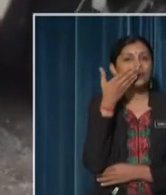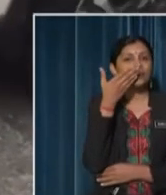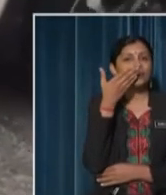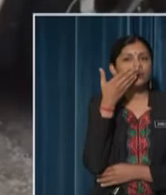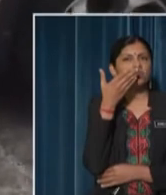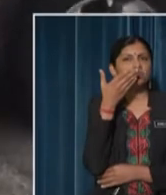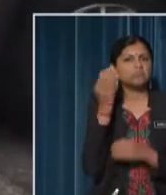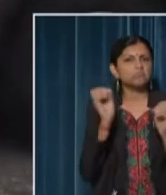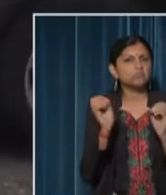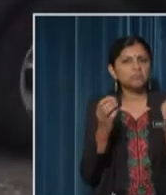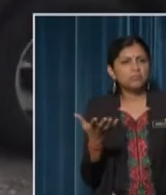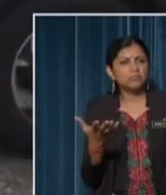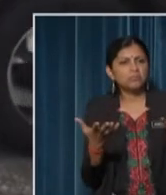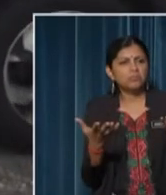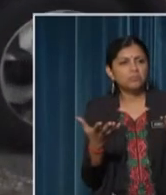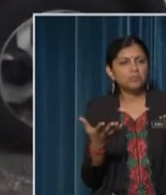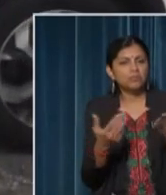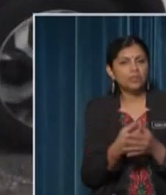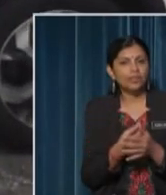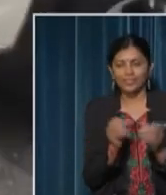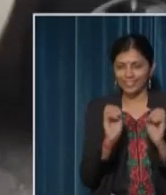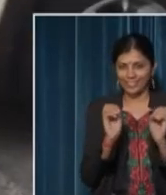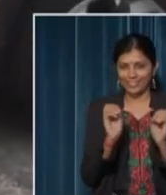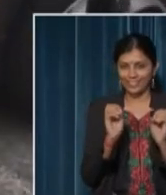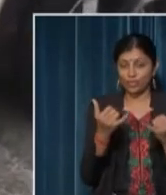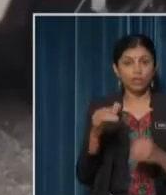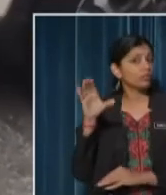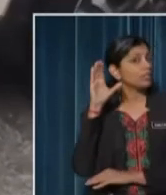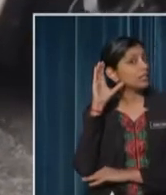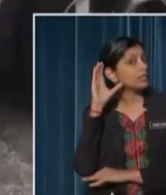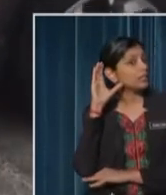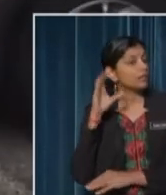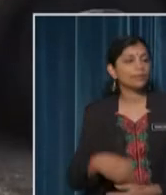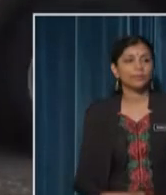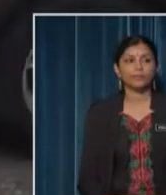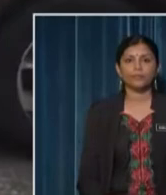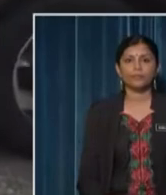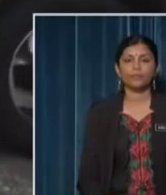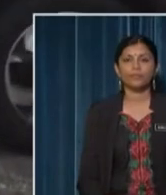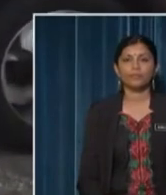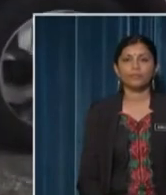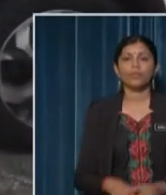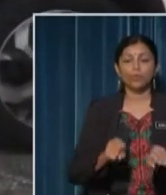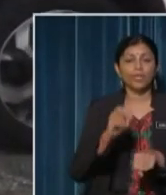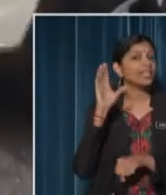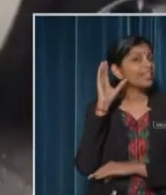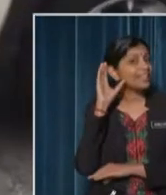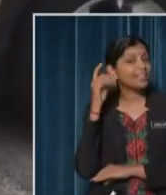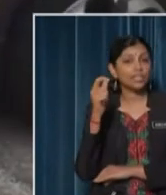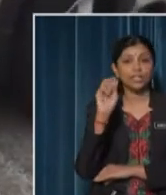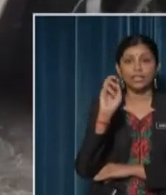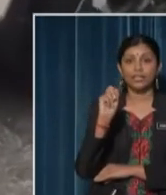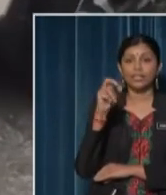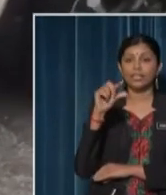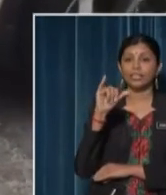smell anything What if we try to hear the sound of the car? Yes, we can hear the engine when we turn on